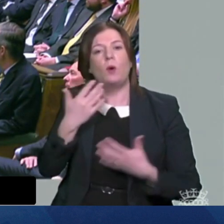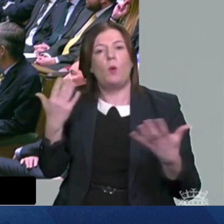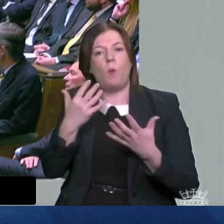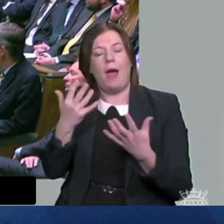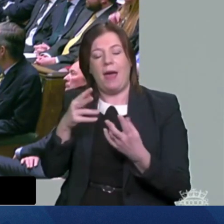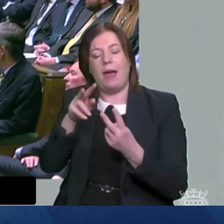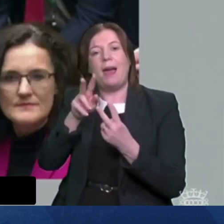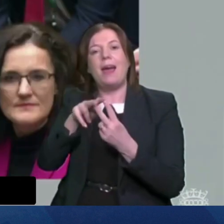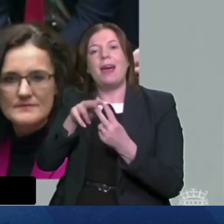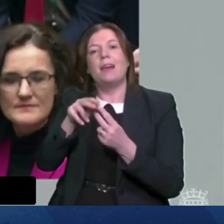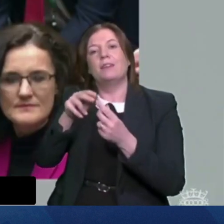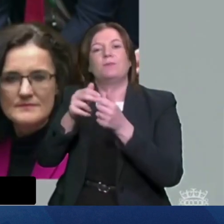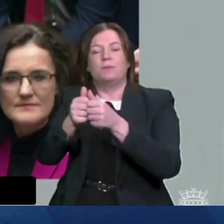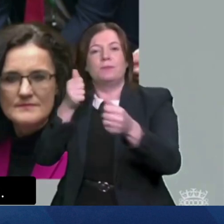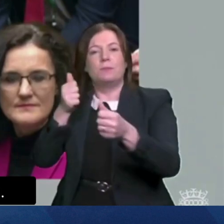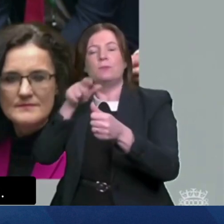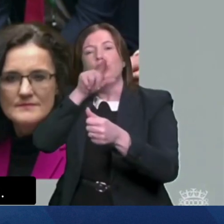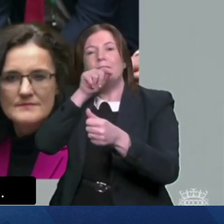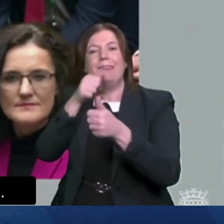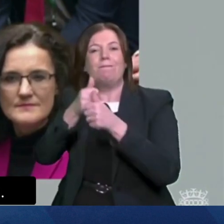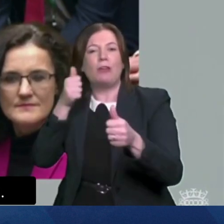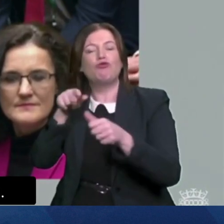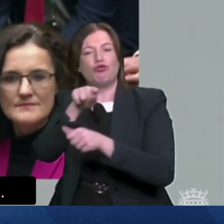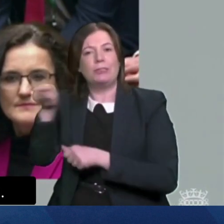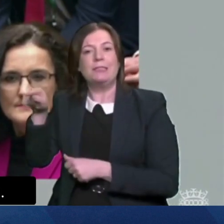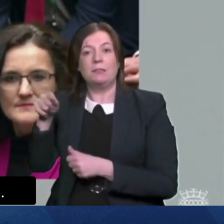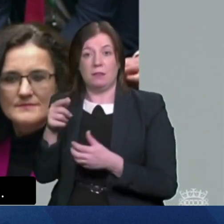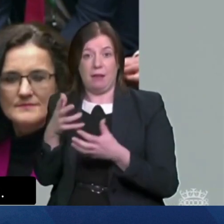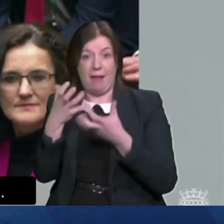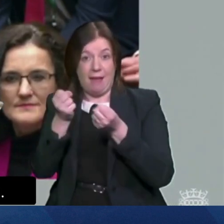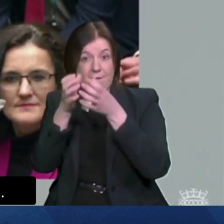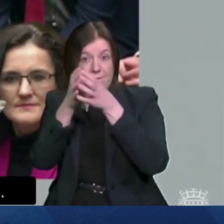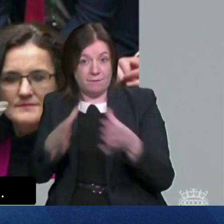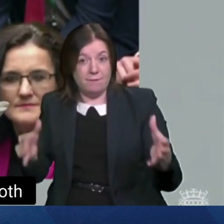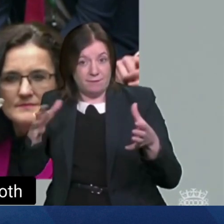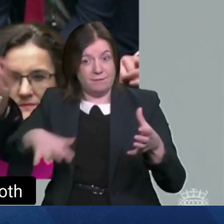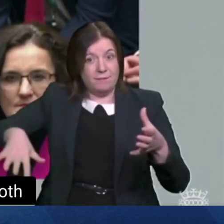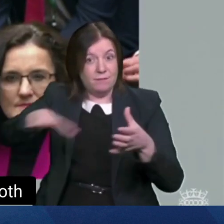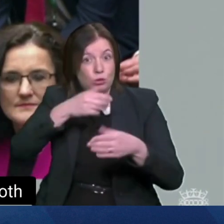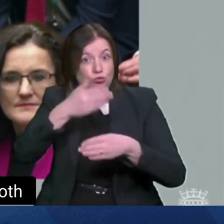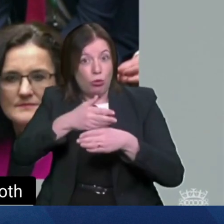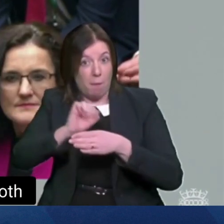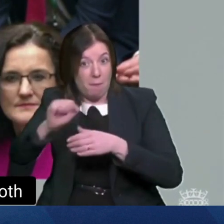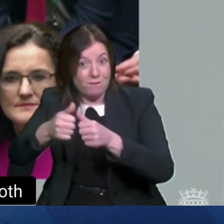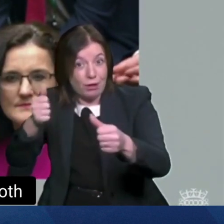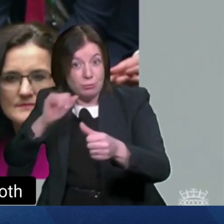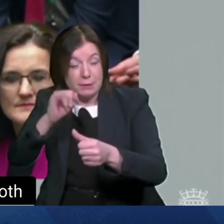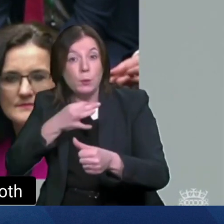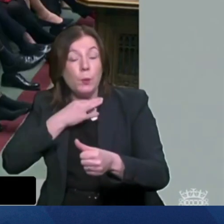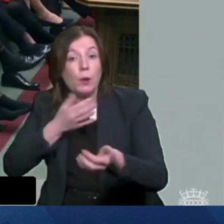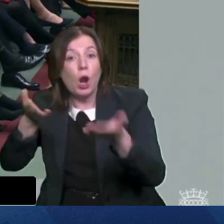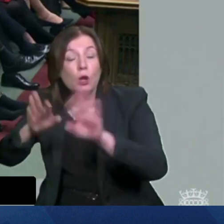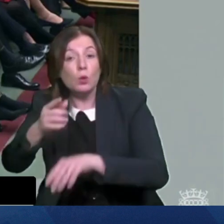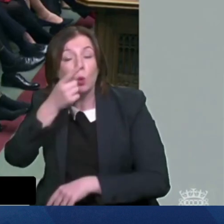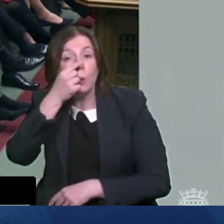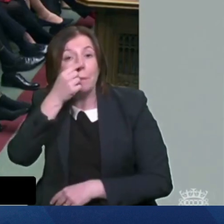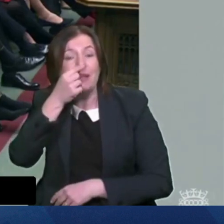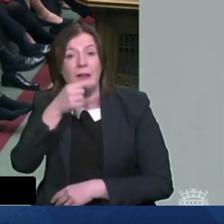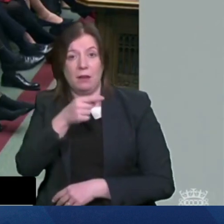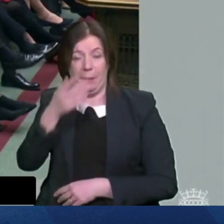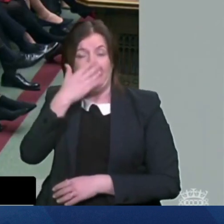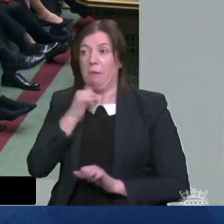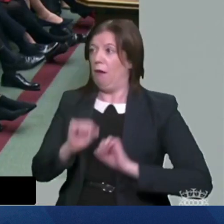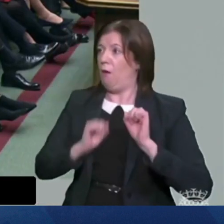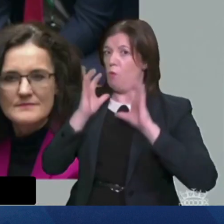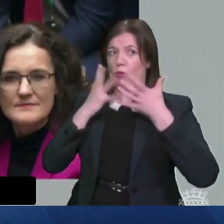Two Sisters Chicken Factory in Klangovny, one of the largest employers on Onnes Morn. What support can the Government offer to both my constituents who are